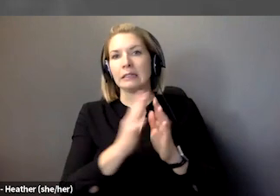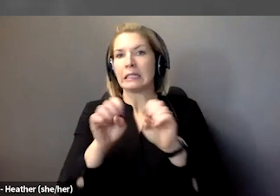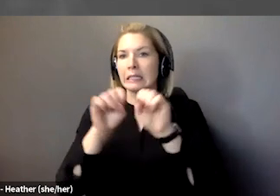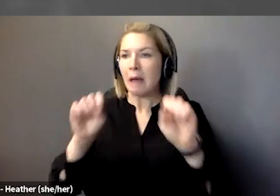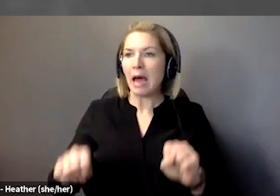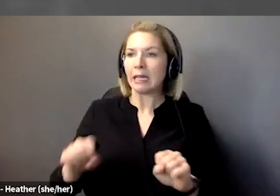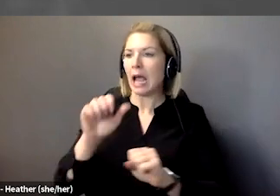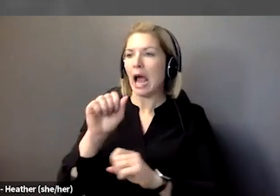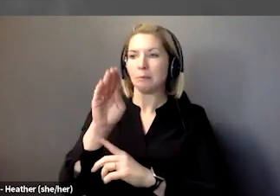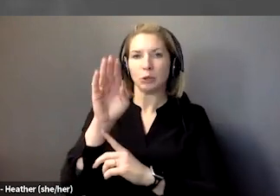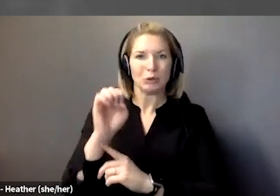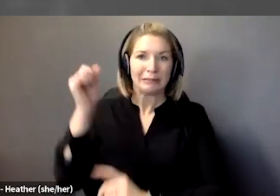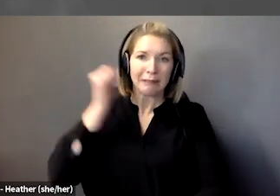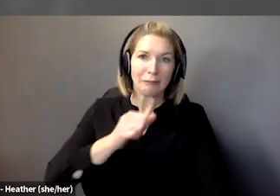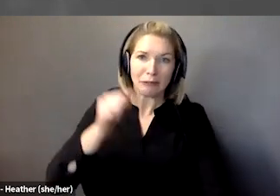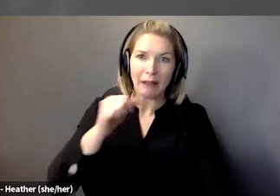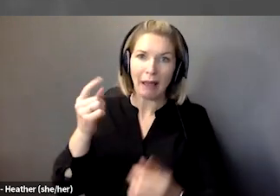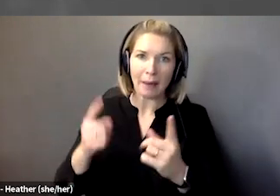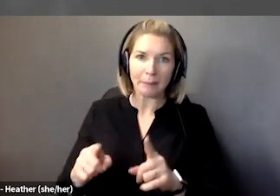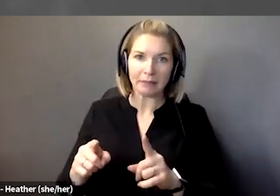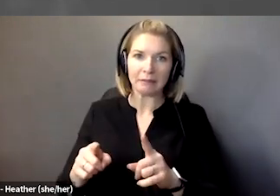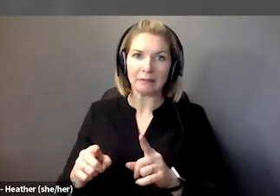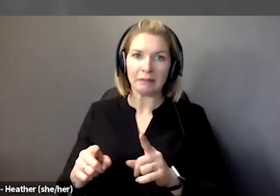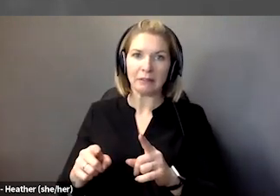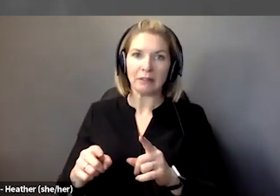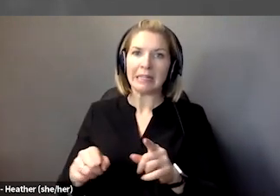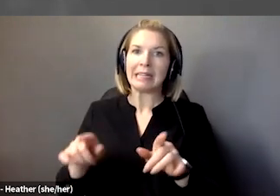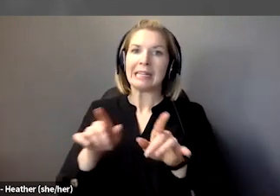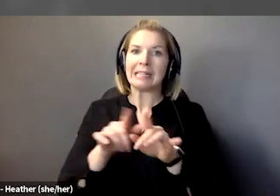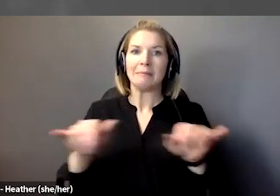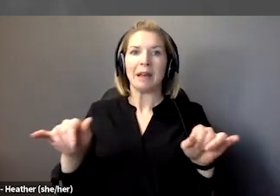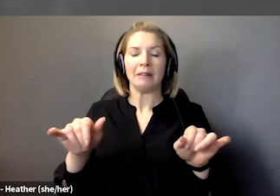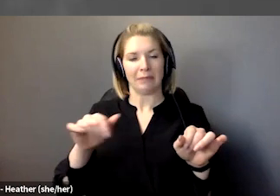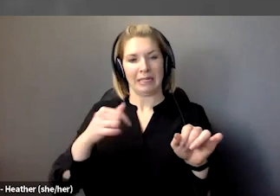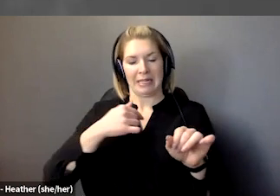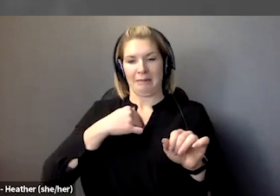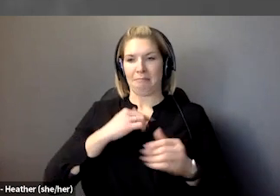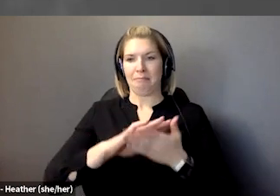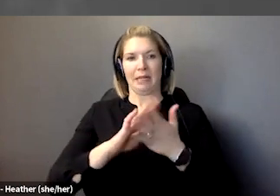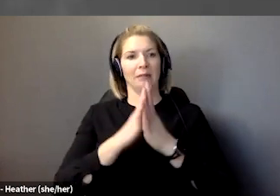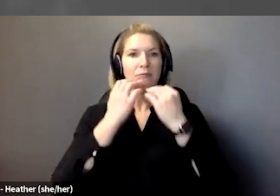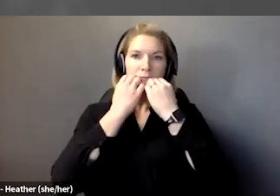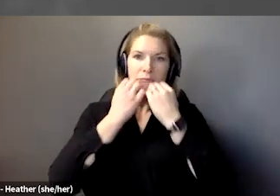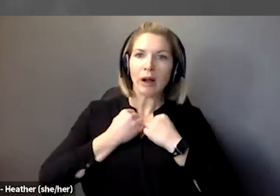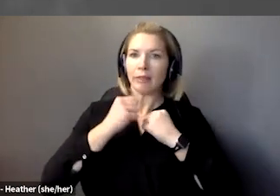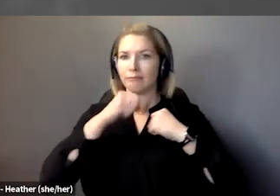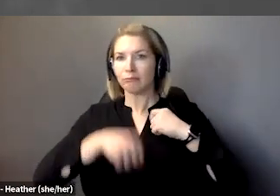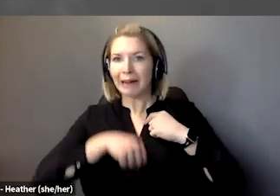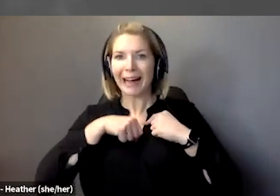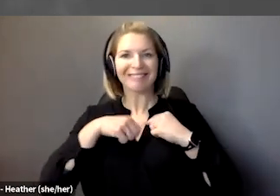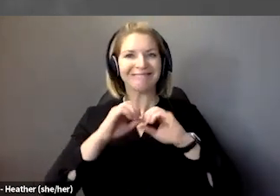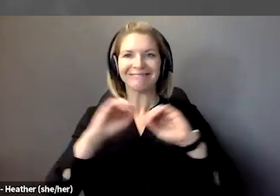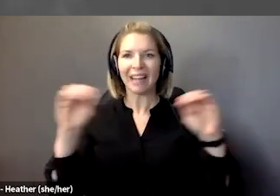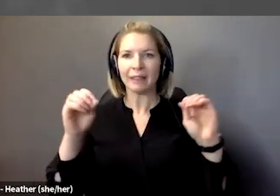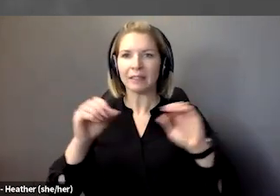On a daily basis, you lose your citizenship, you become an object of care and profit. Jonathan.